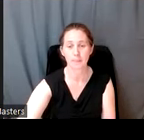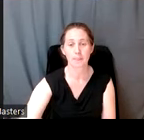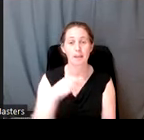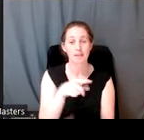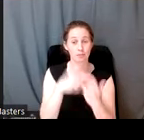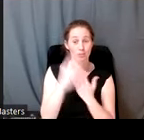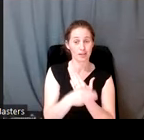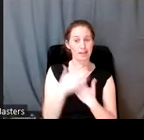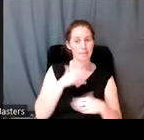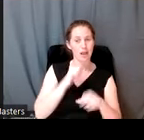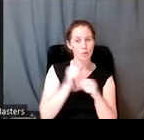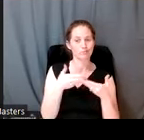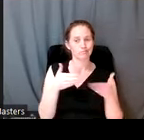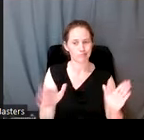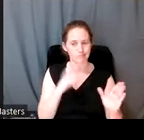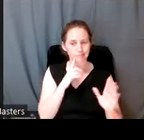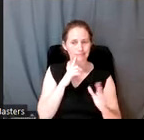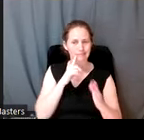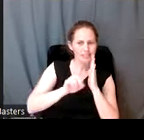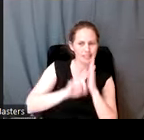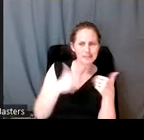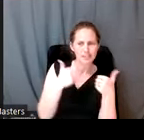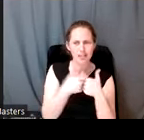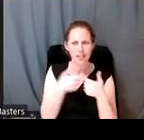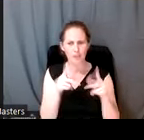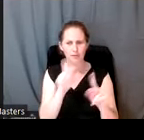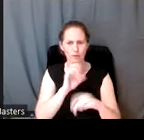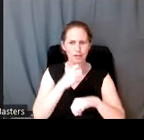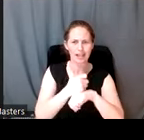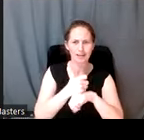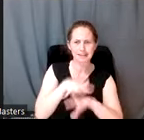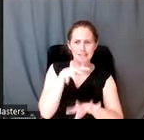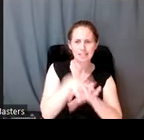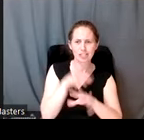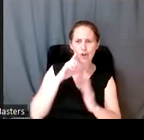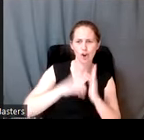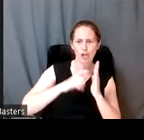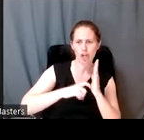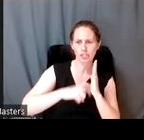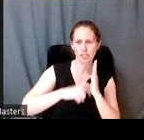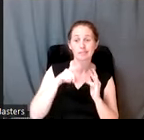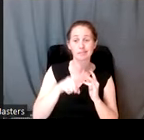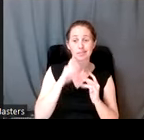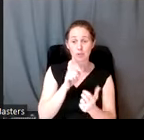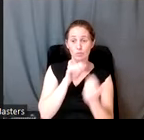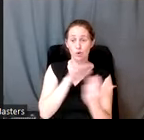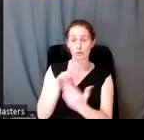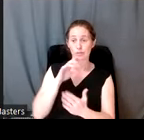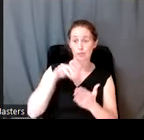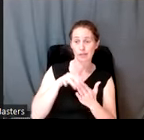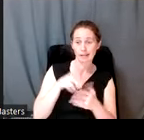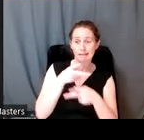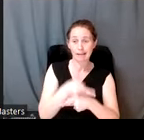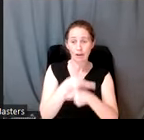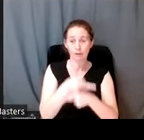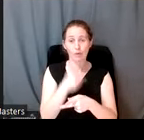and my work more broadly examines the challenges and opportunities for creating Indigenous archaeologies. These are approaches to studying,